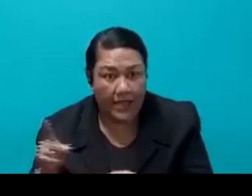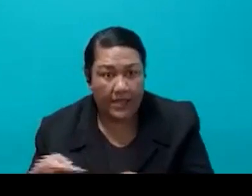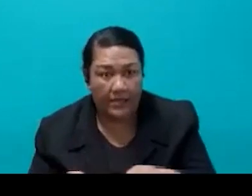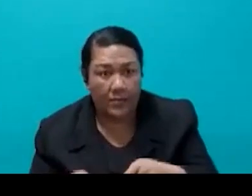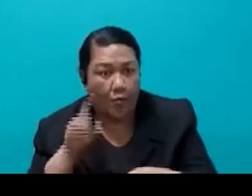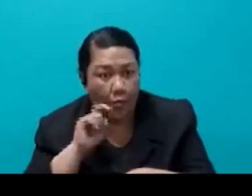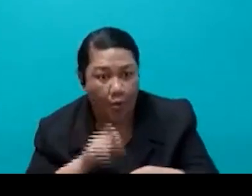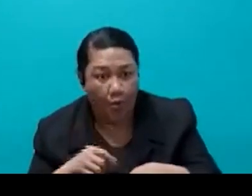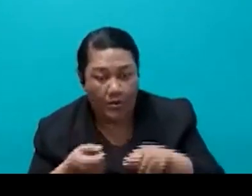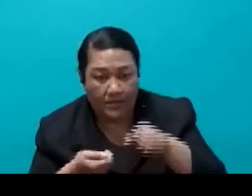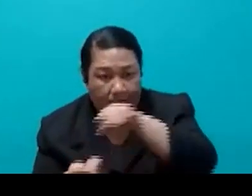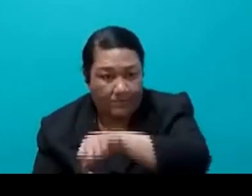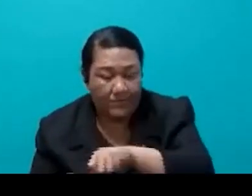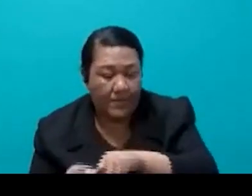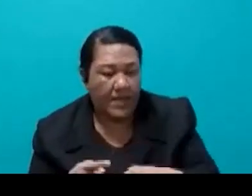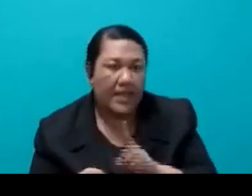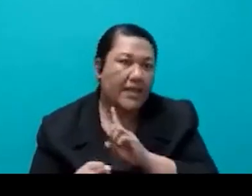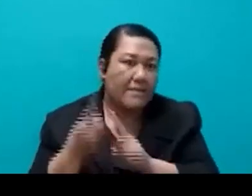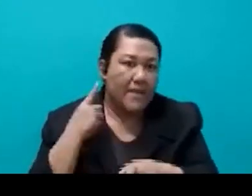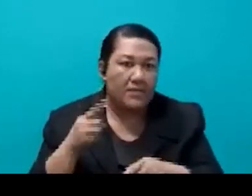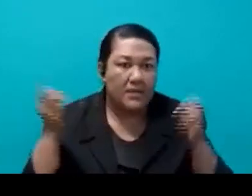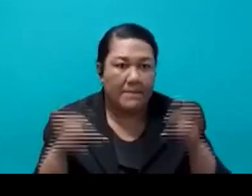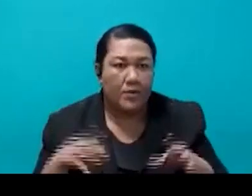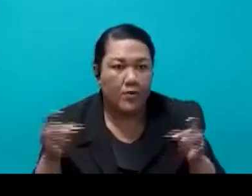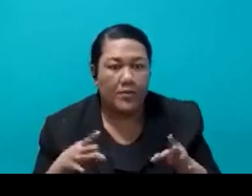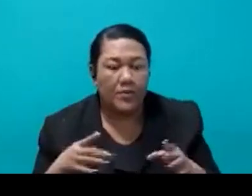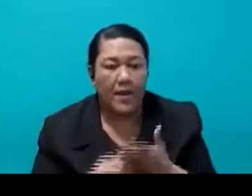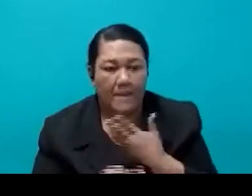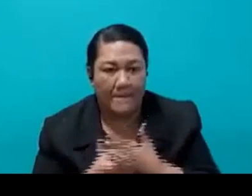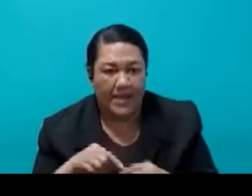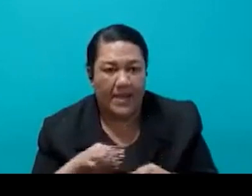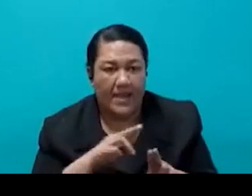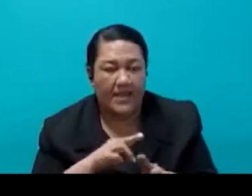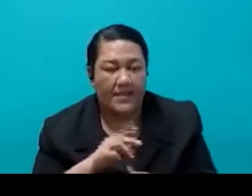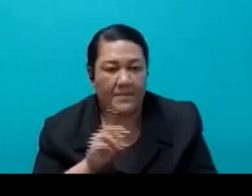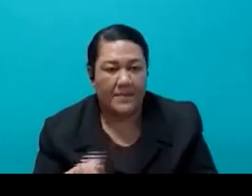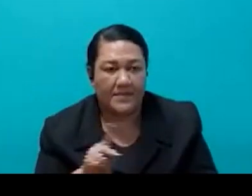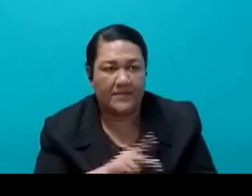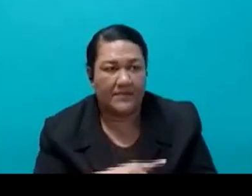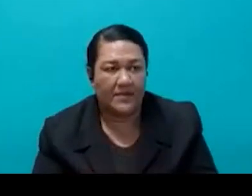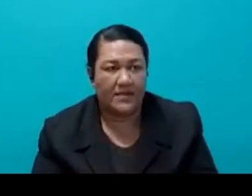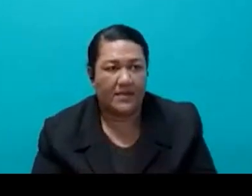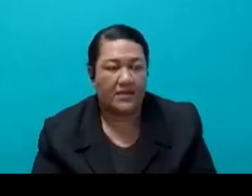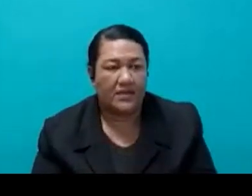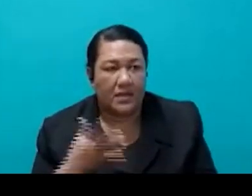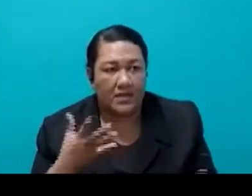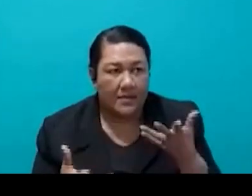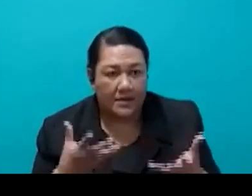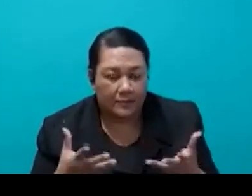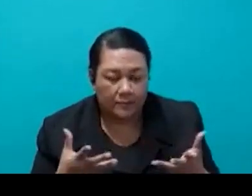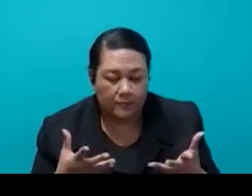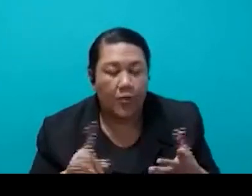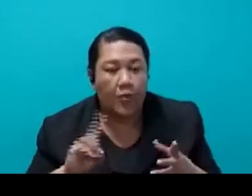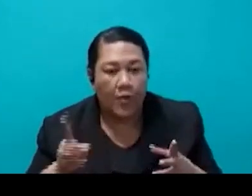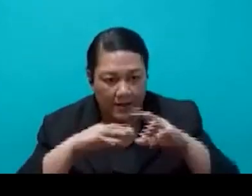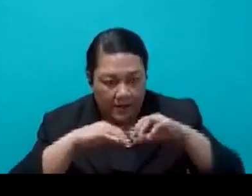past nuclear weapon testing in the Pacific. This comparison is not grounded on scientific facts.